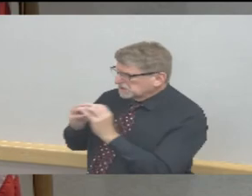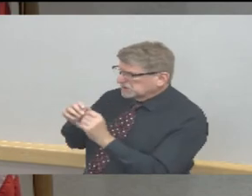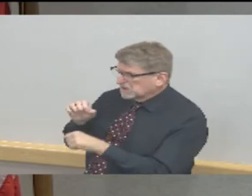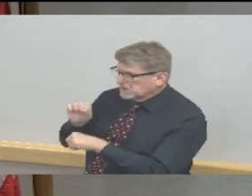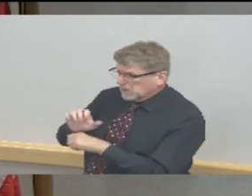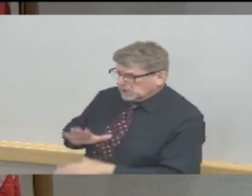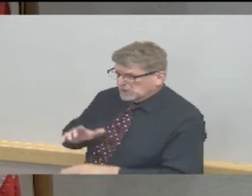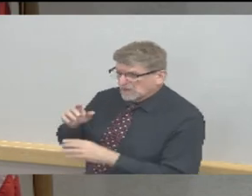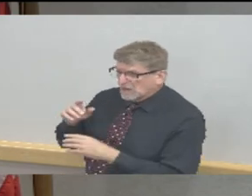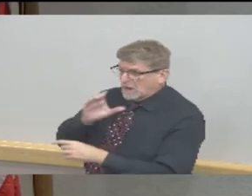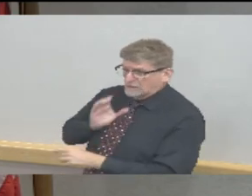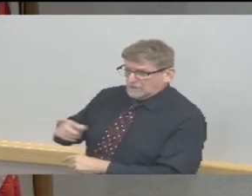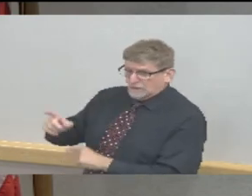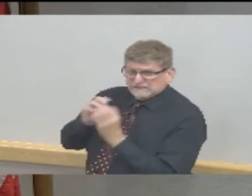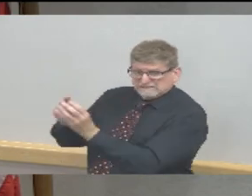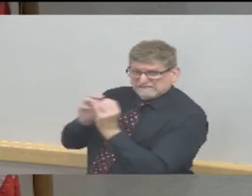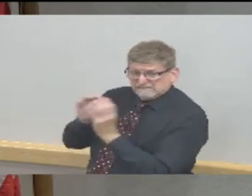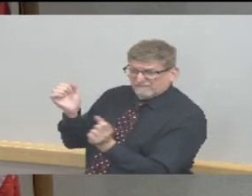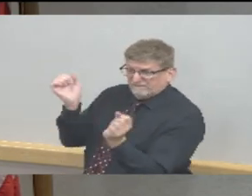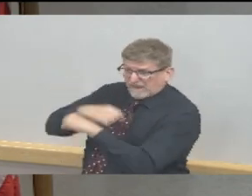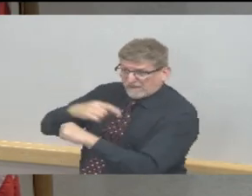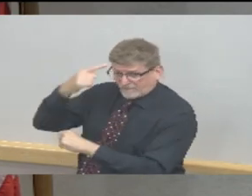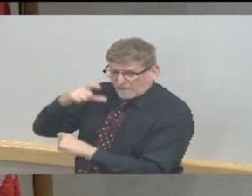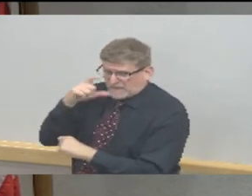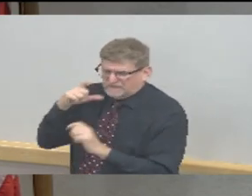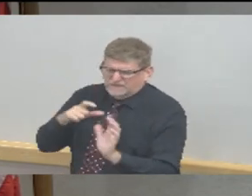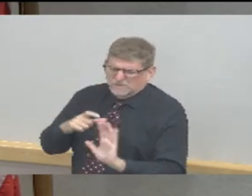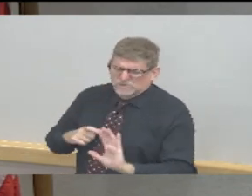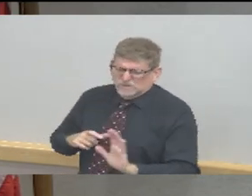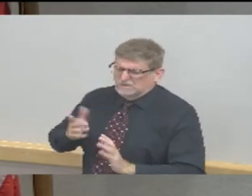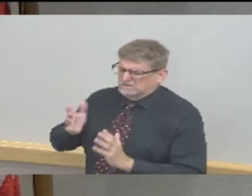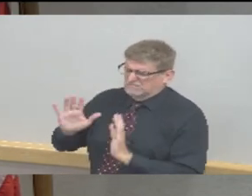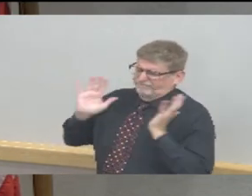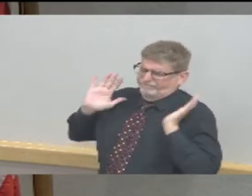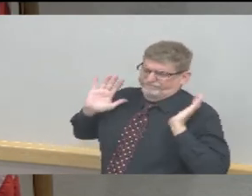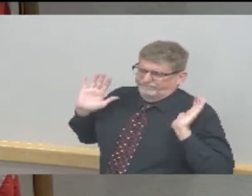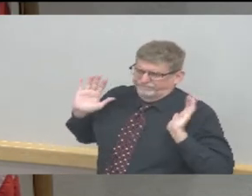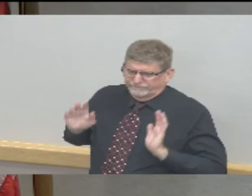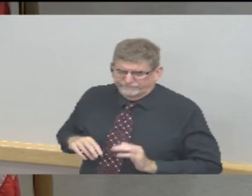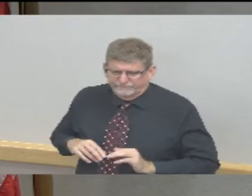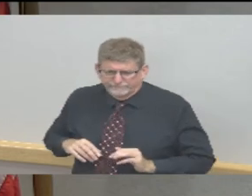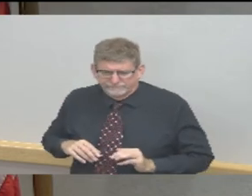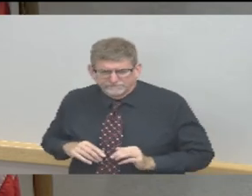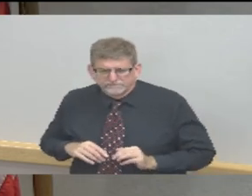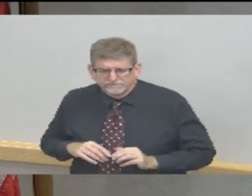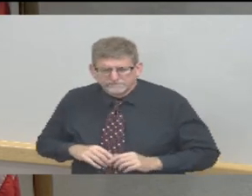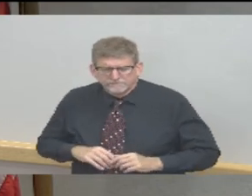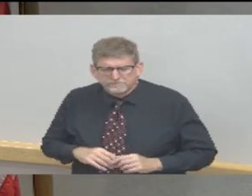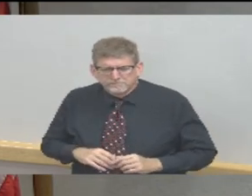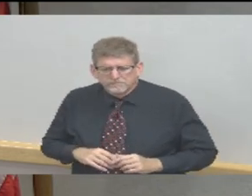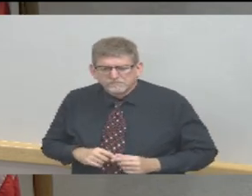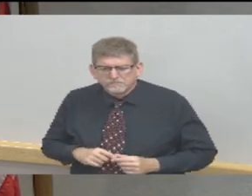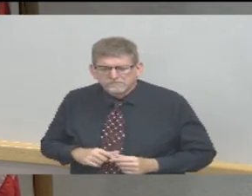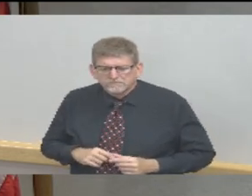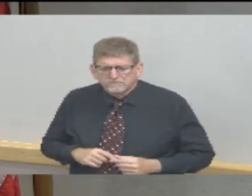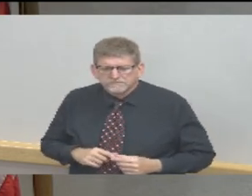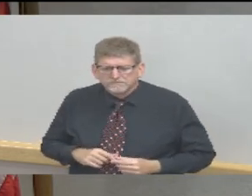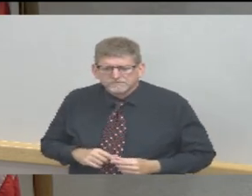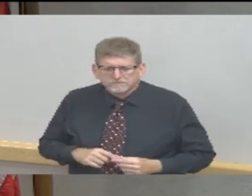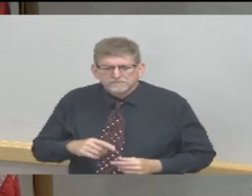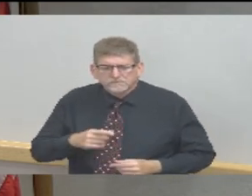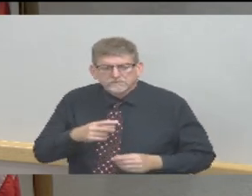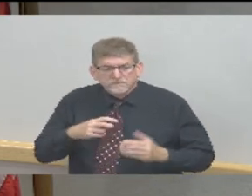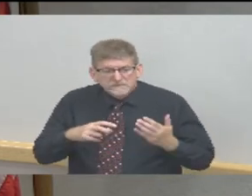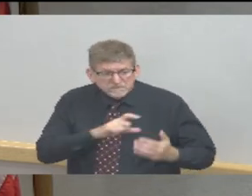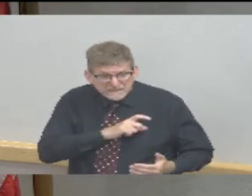tax an already taxed criminal justice public safety system over making an argument over something that there simply should not be